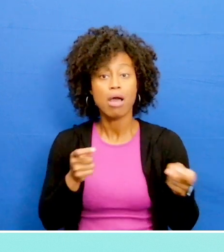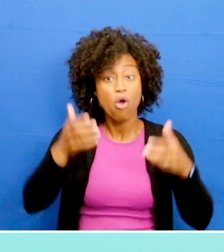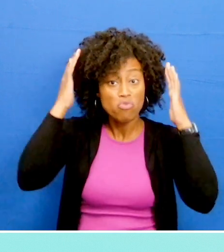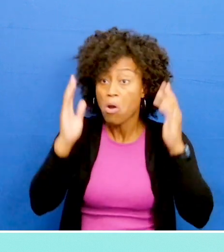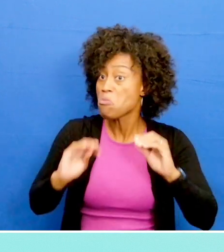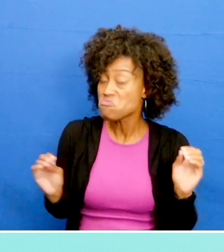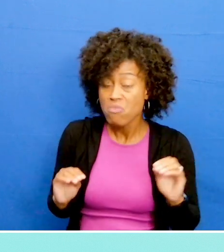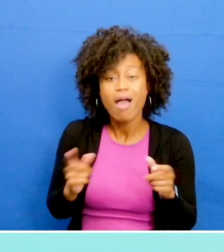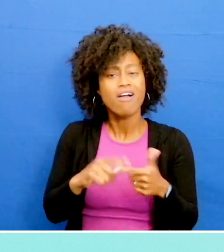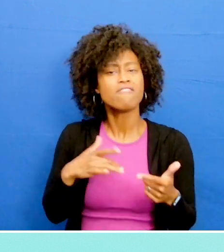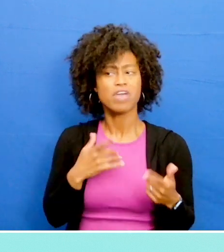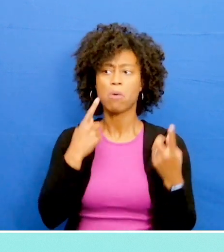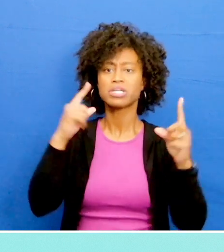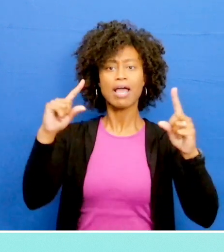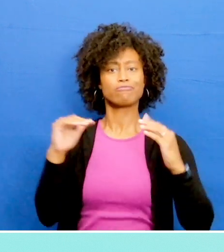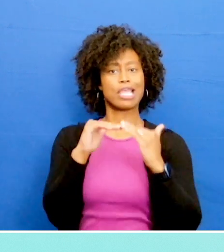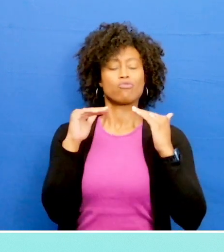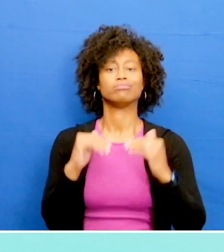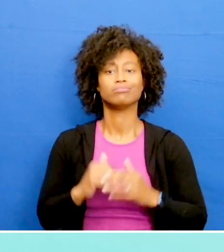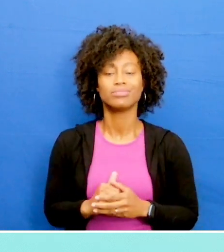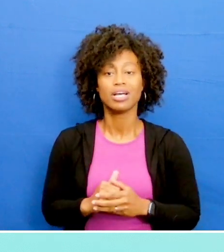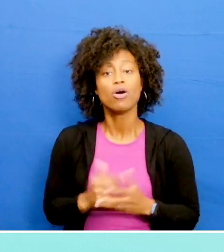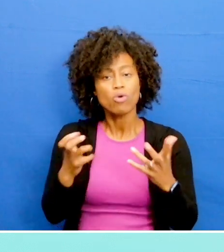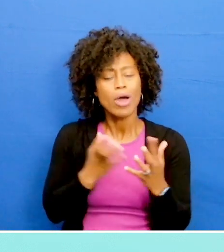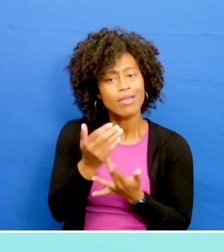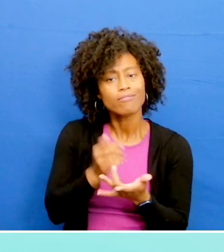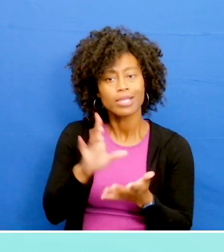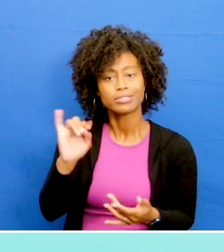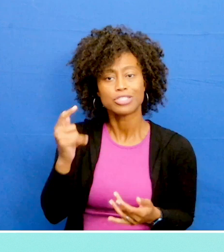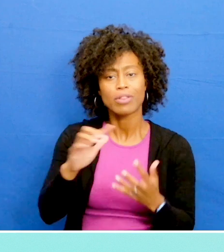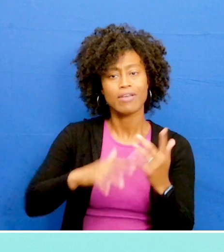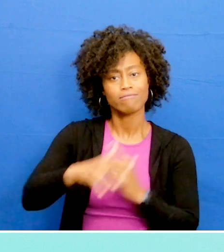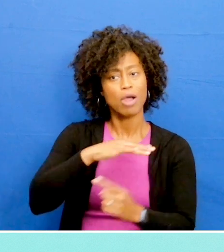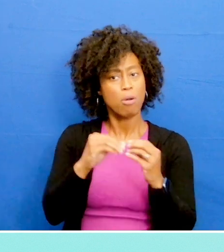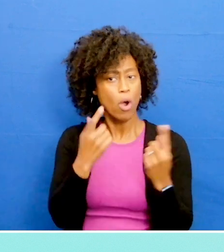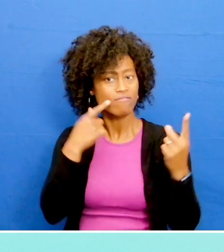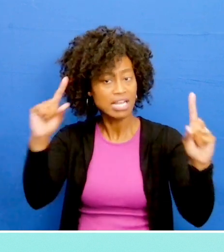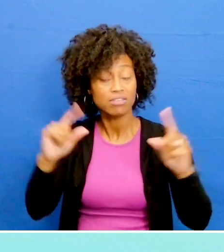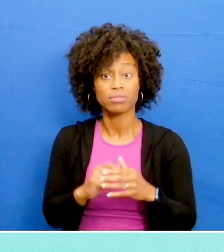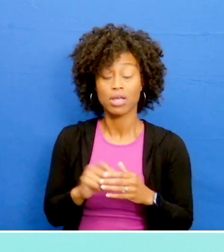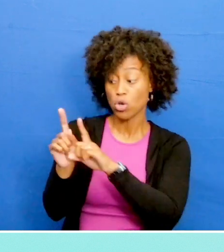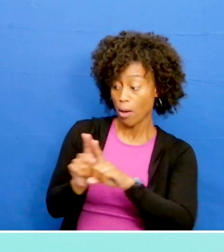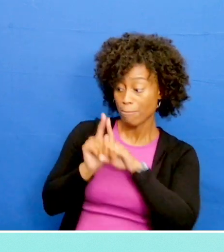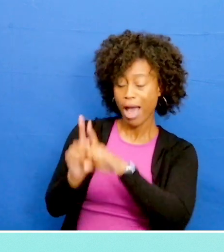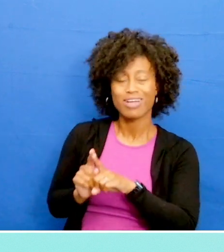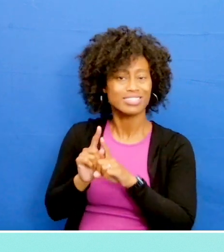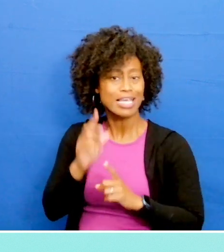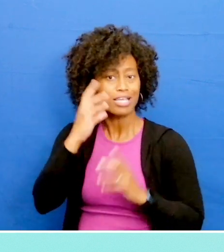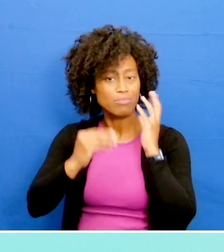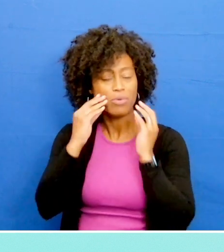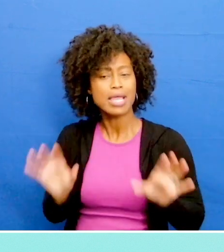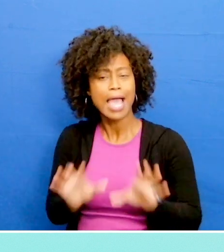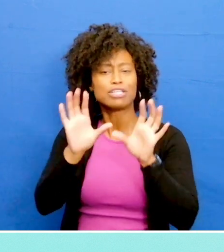in control and productive. We all want to navigate our digital environments more effectively. Copilot's personalized experience